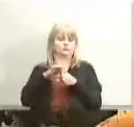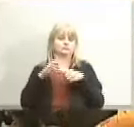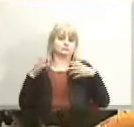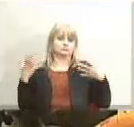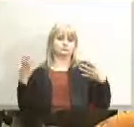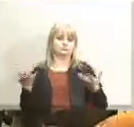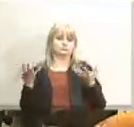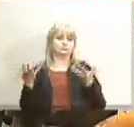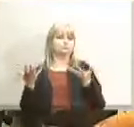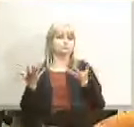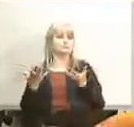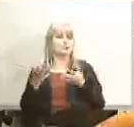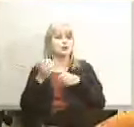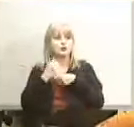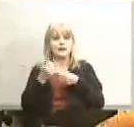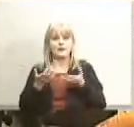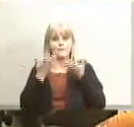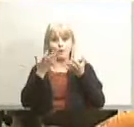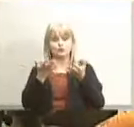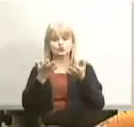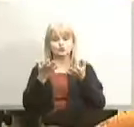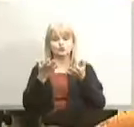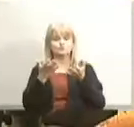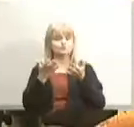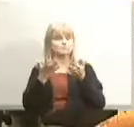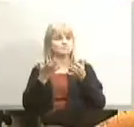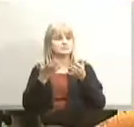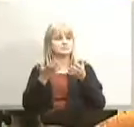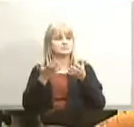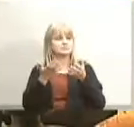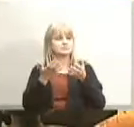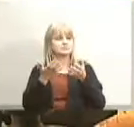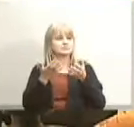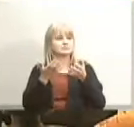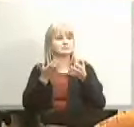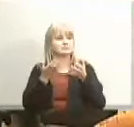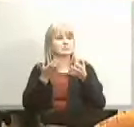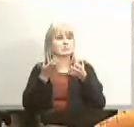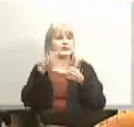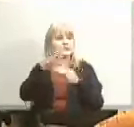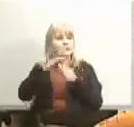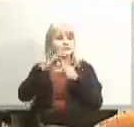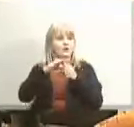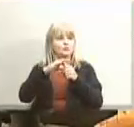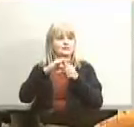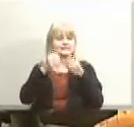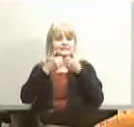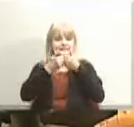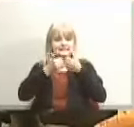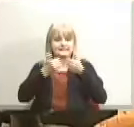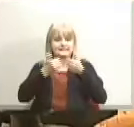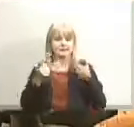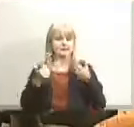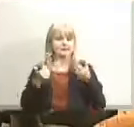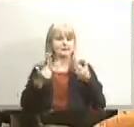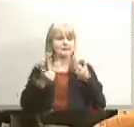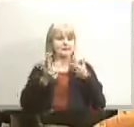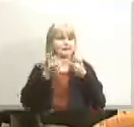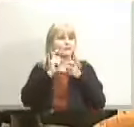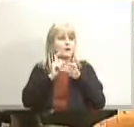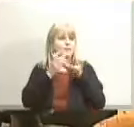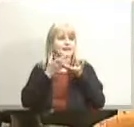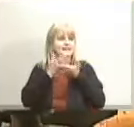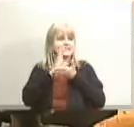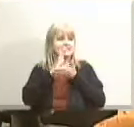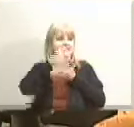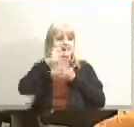okay so you're are you making a motion that we table this i would make it no i'd like like to make a motion that we vote on this item separately from the consent calendar